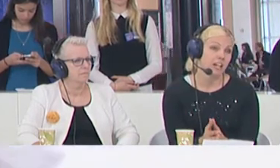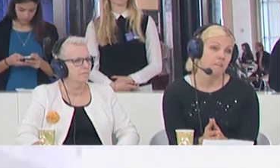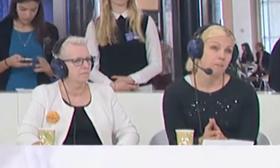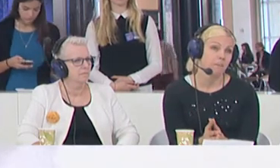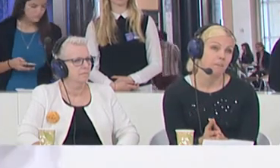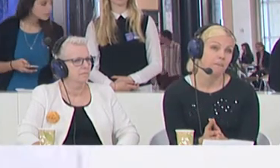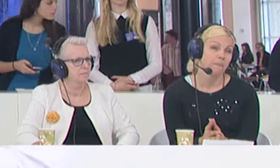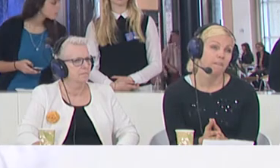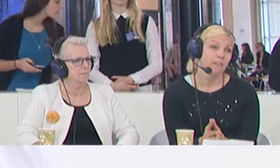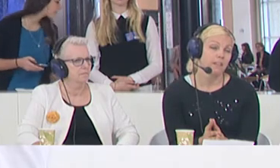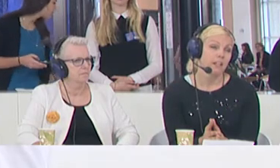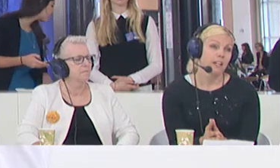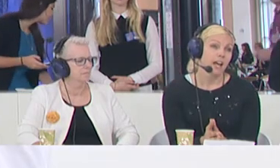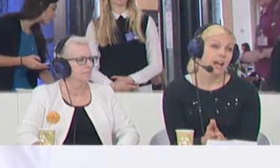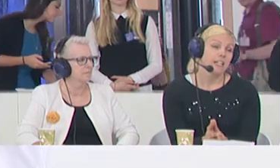first time.